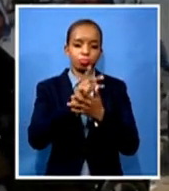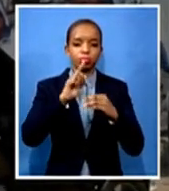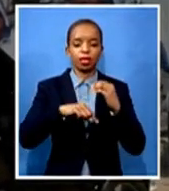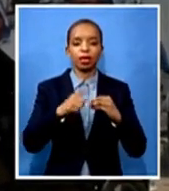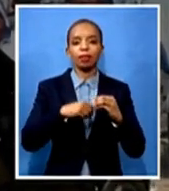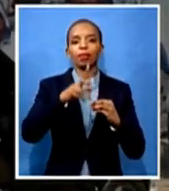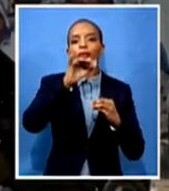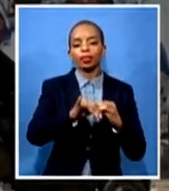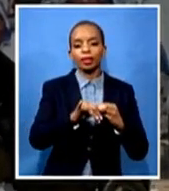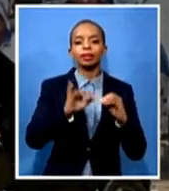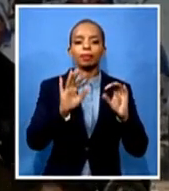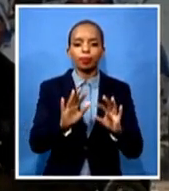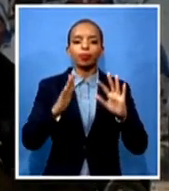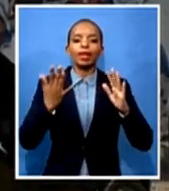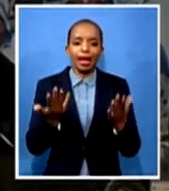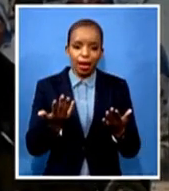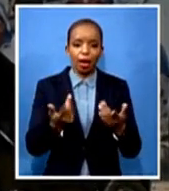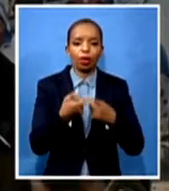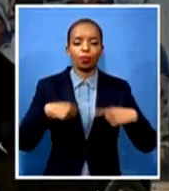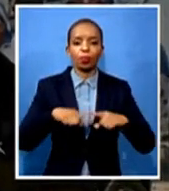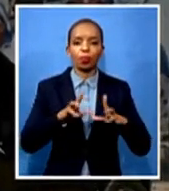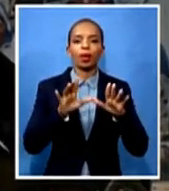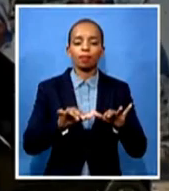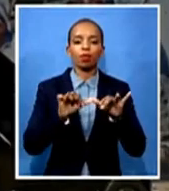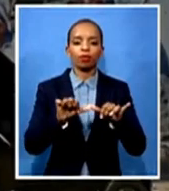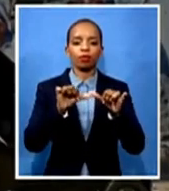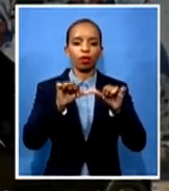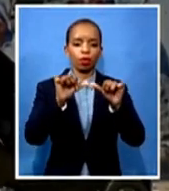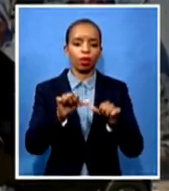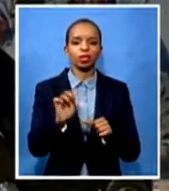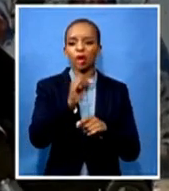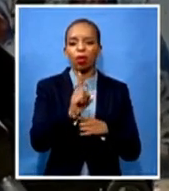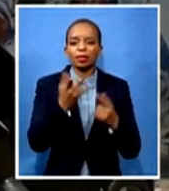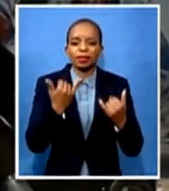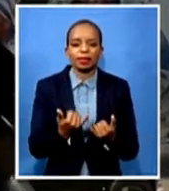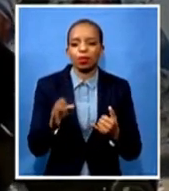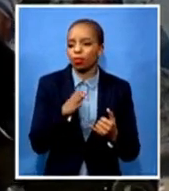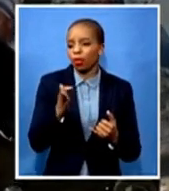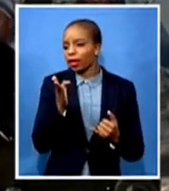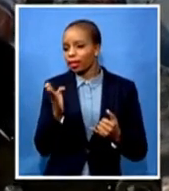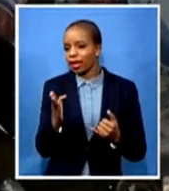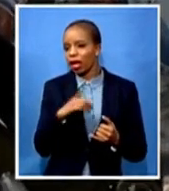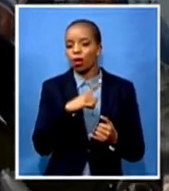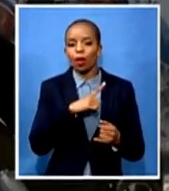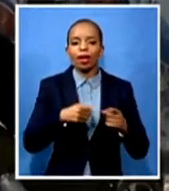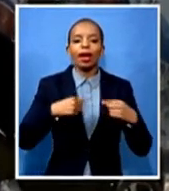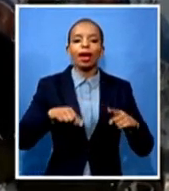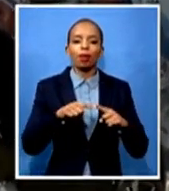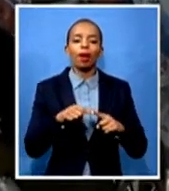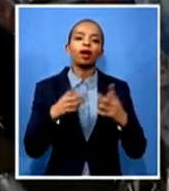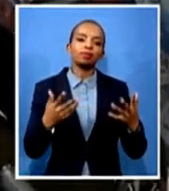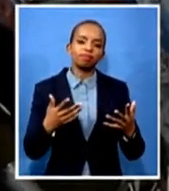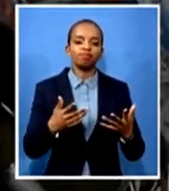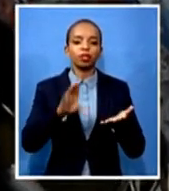move forward? What's lacking? Since sponsors pulled out, what do we do? Because it did not only give